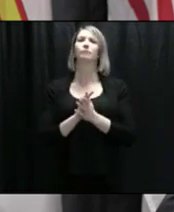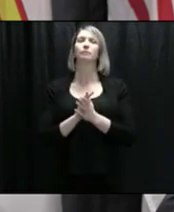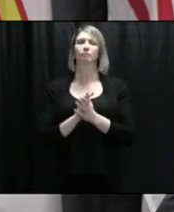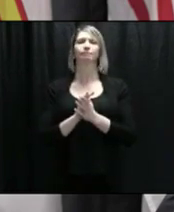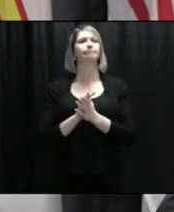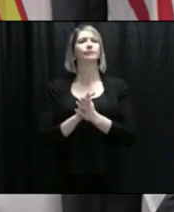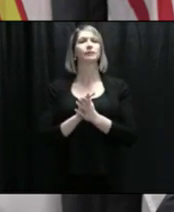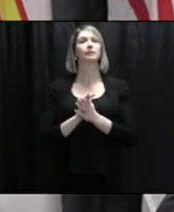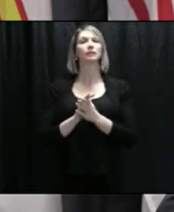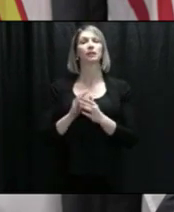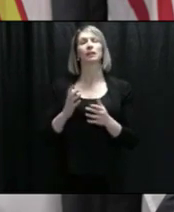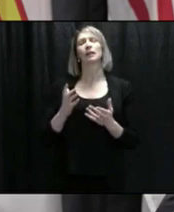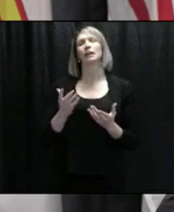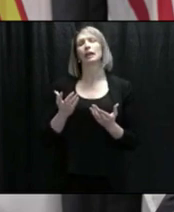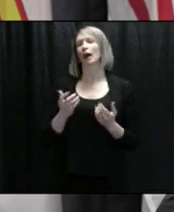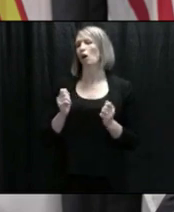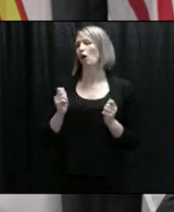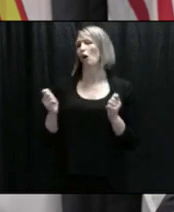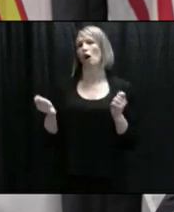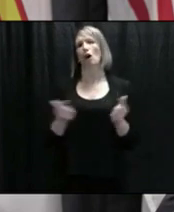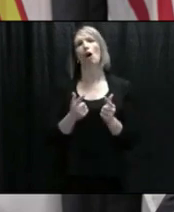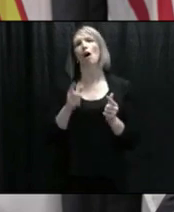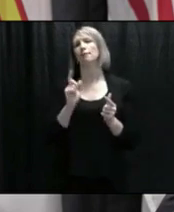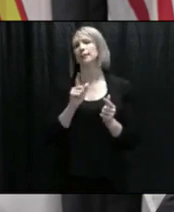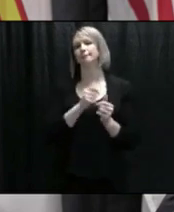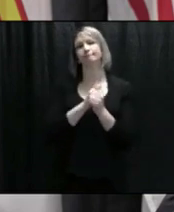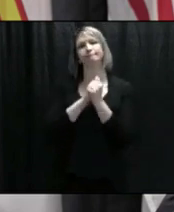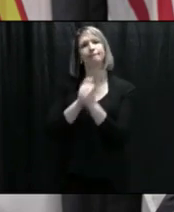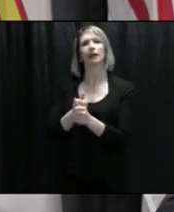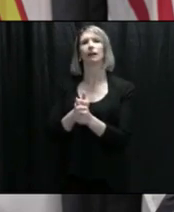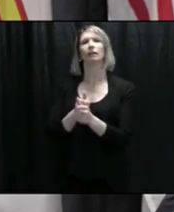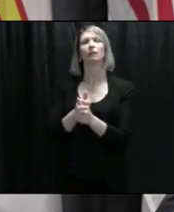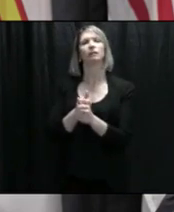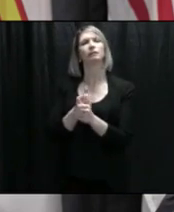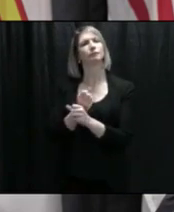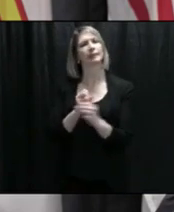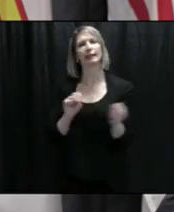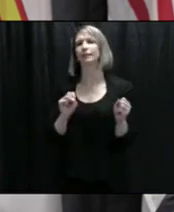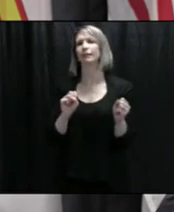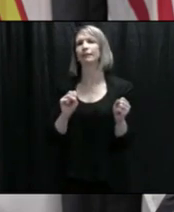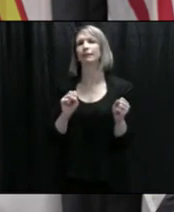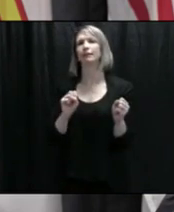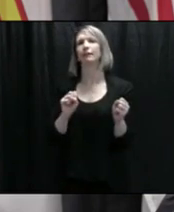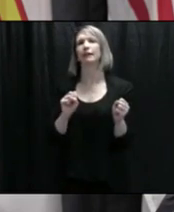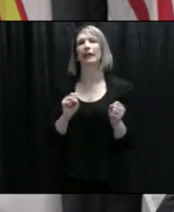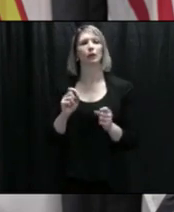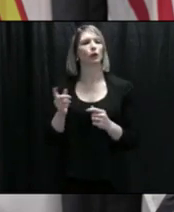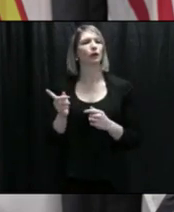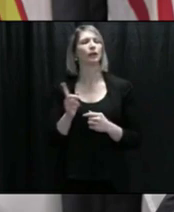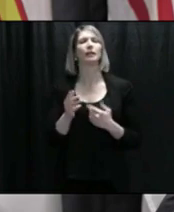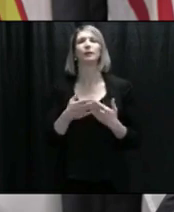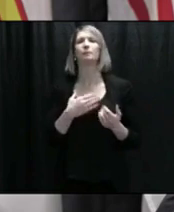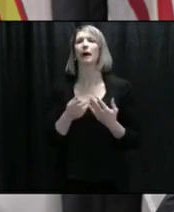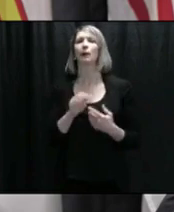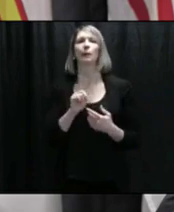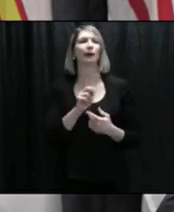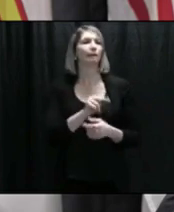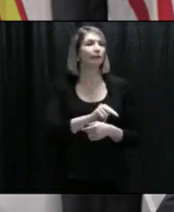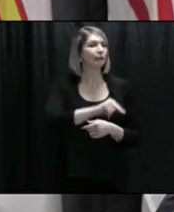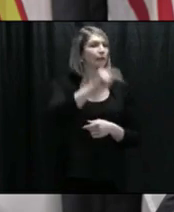to make sure that the employees have a safe working or workplace. So no matter where the site is, those